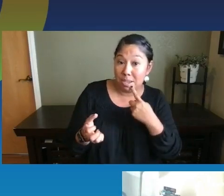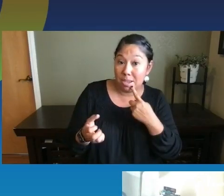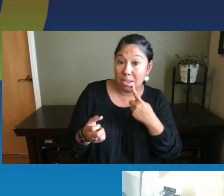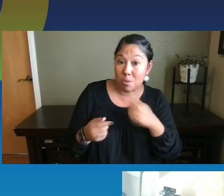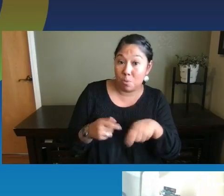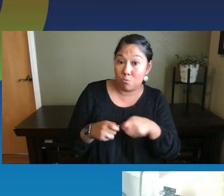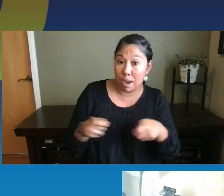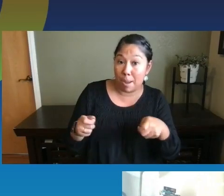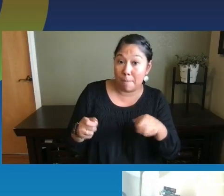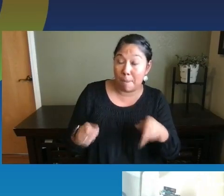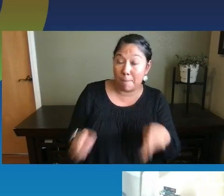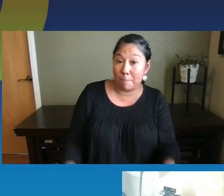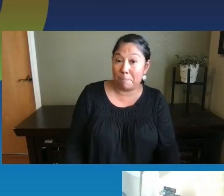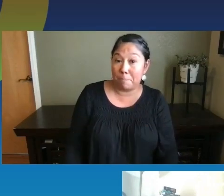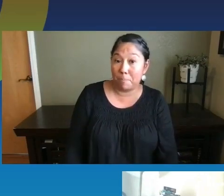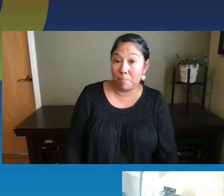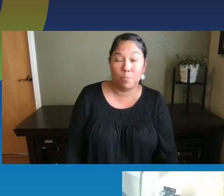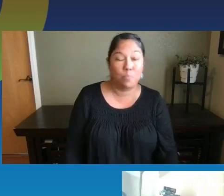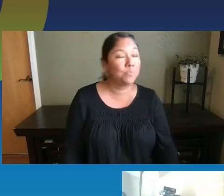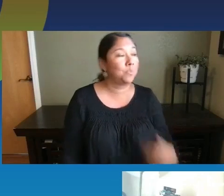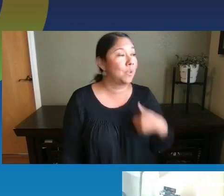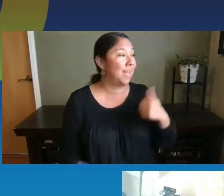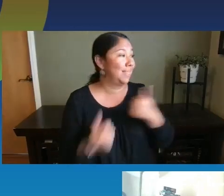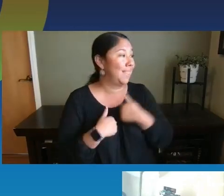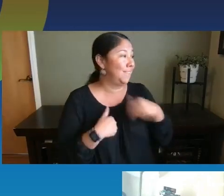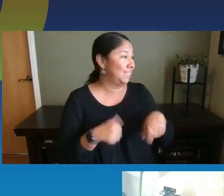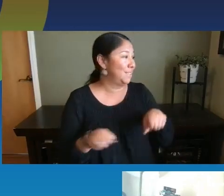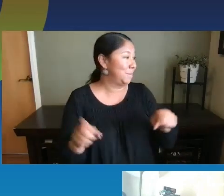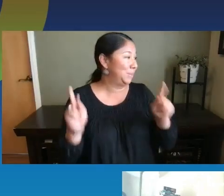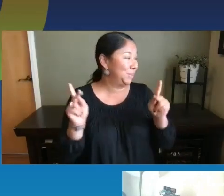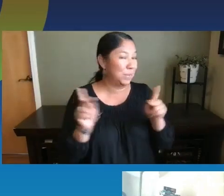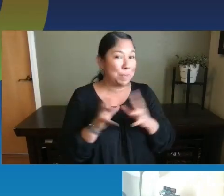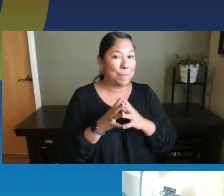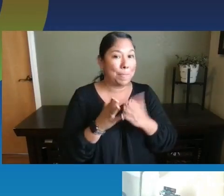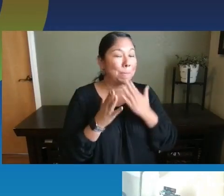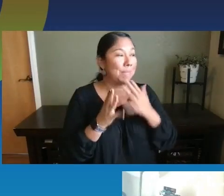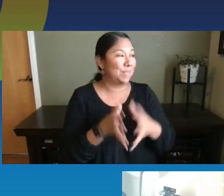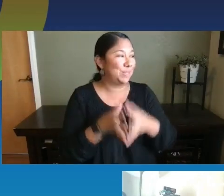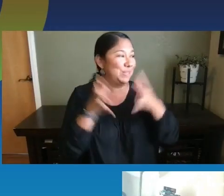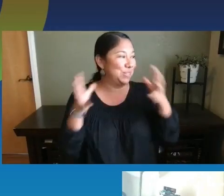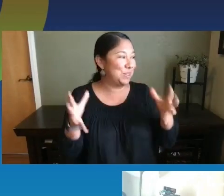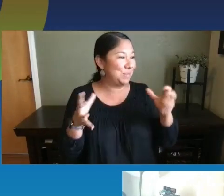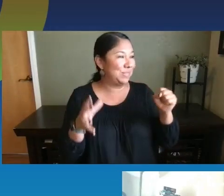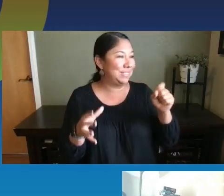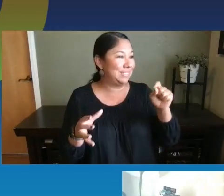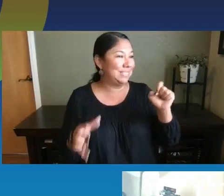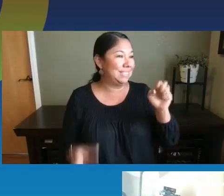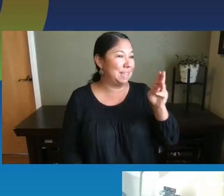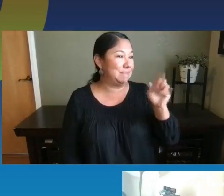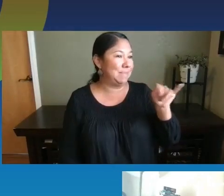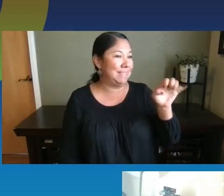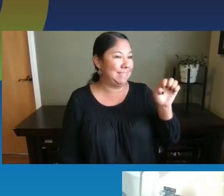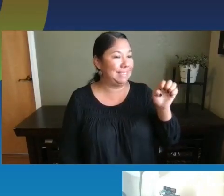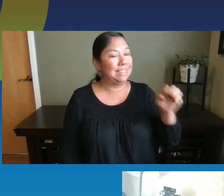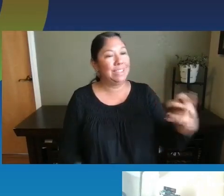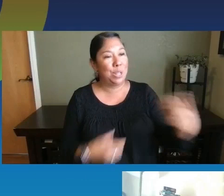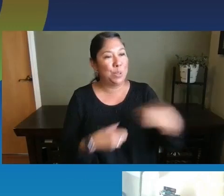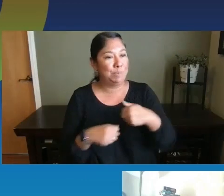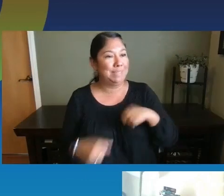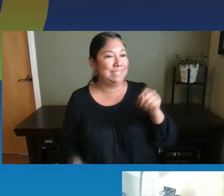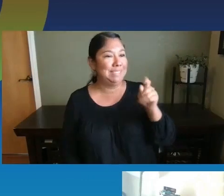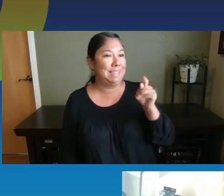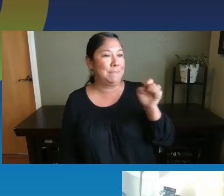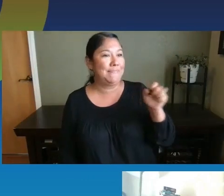Um, yeah, I, I just, I love this opportunity and, um, thank you so much to STEMI for including me in STEMI Fest